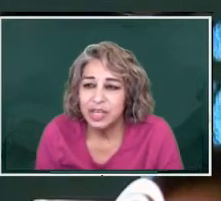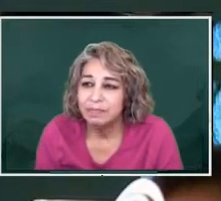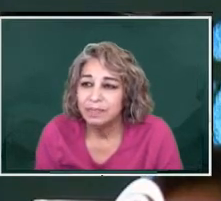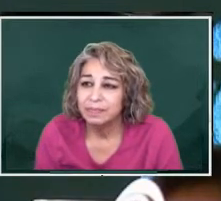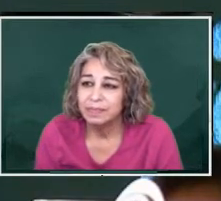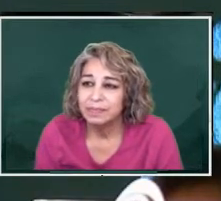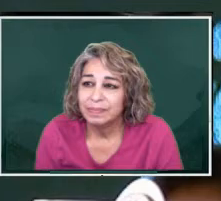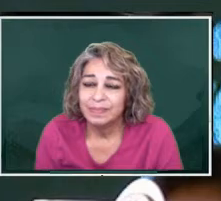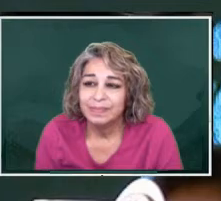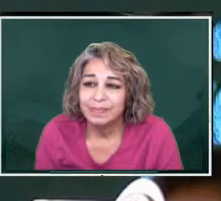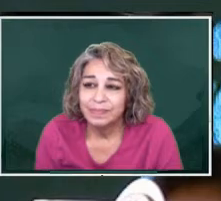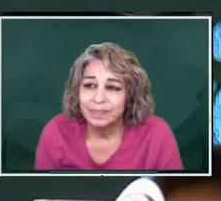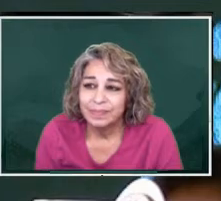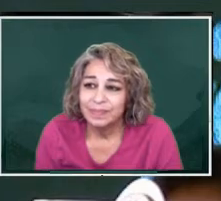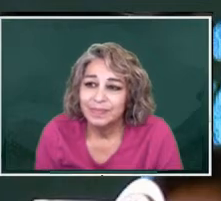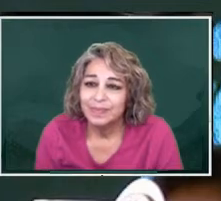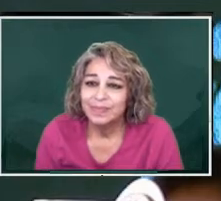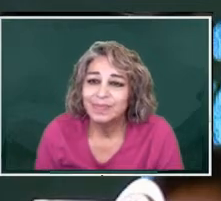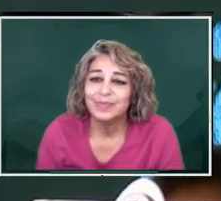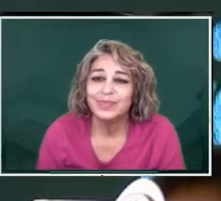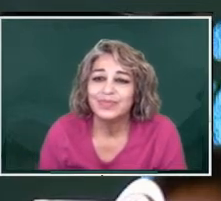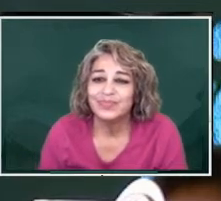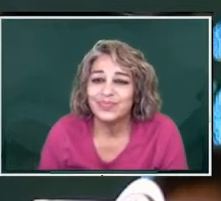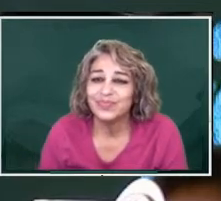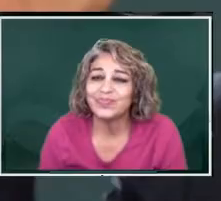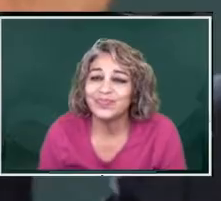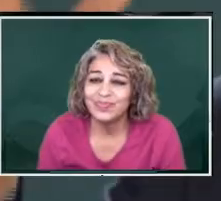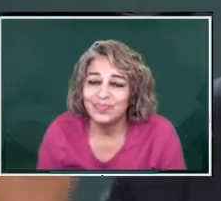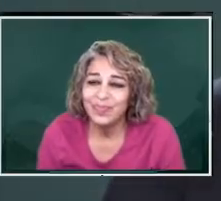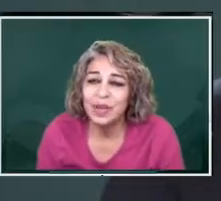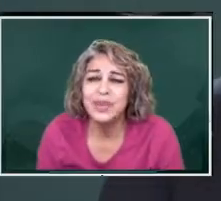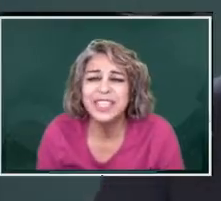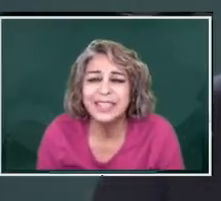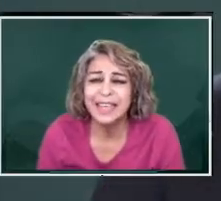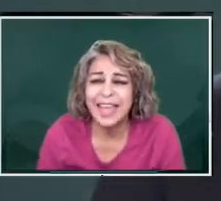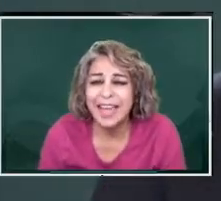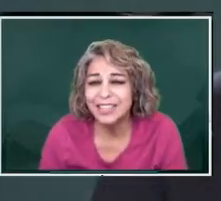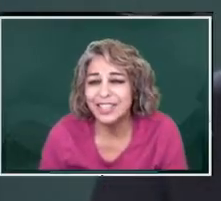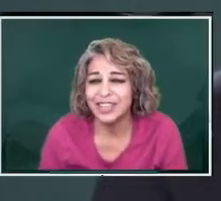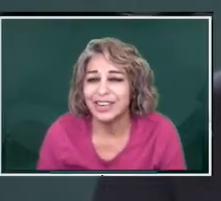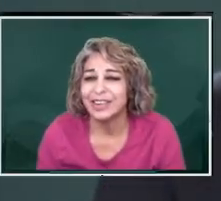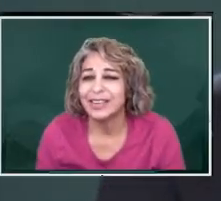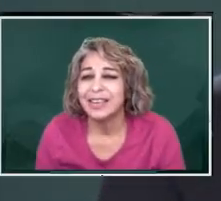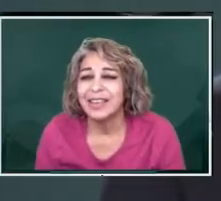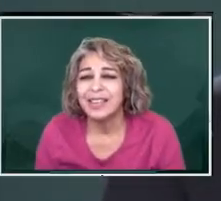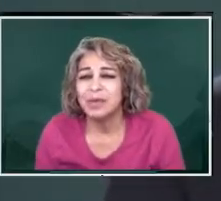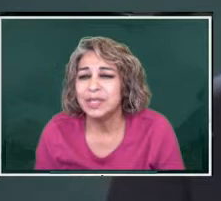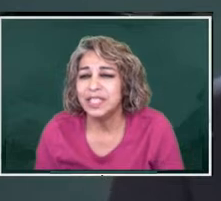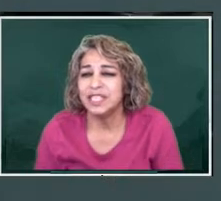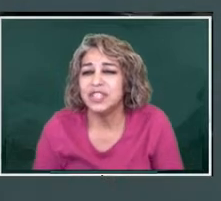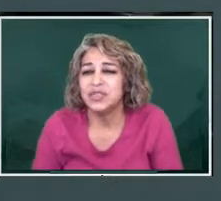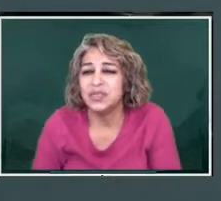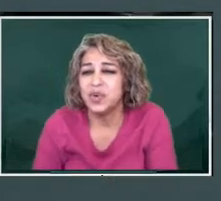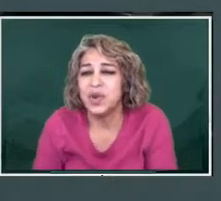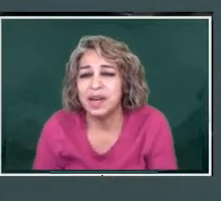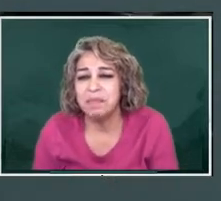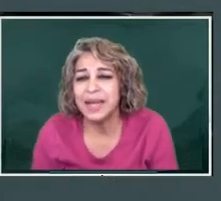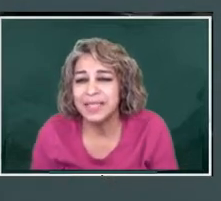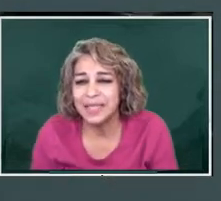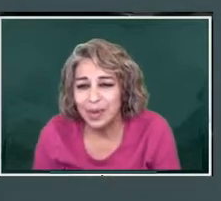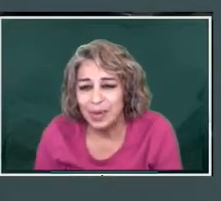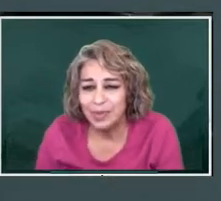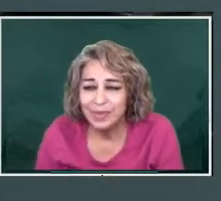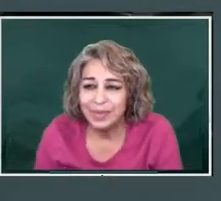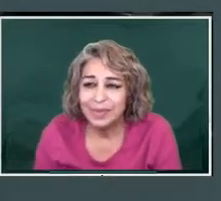corruption, which is the cancer that was destroying